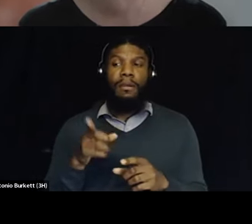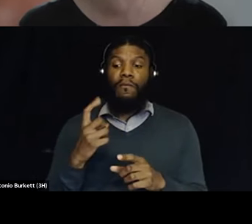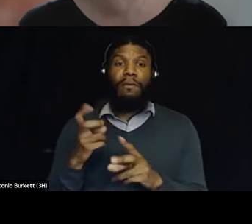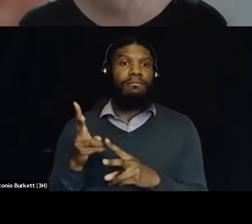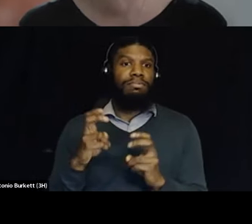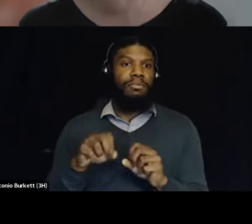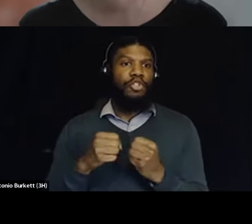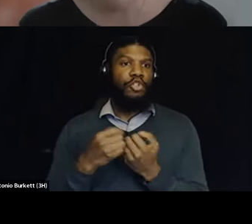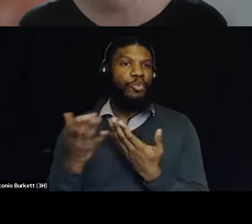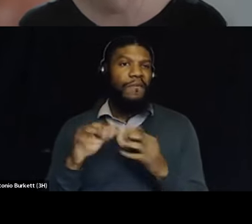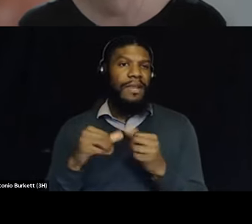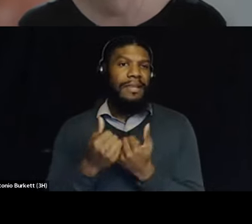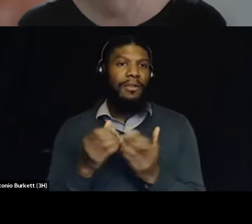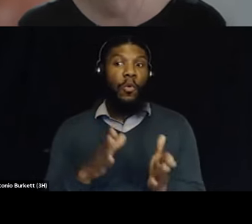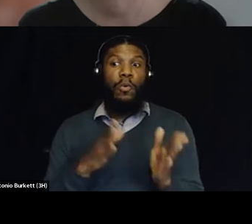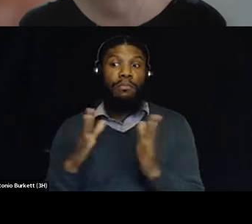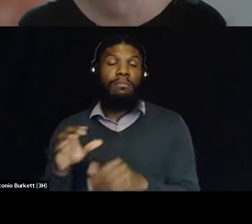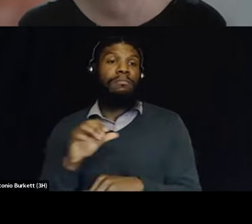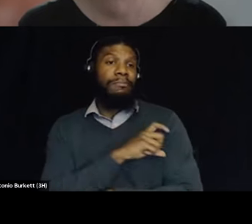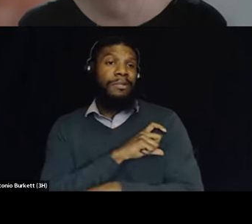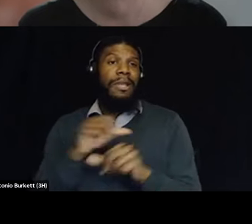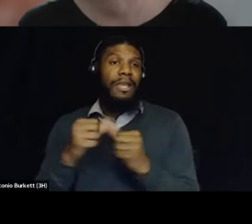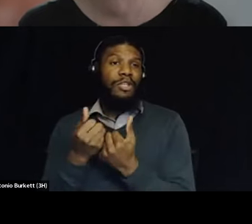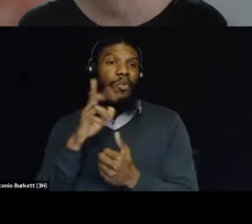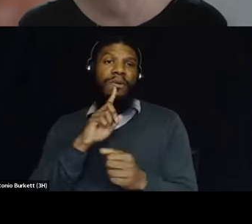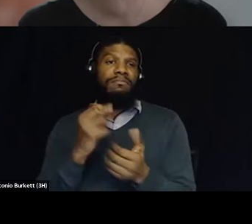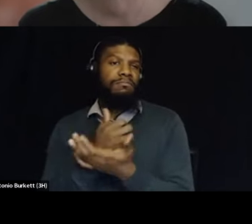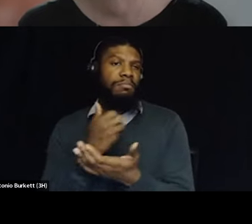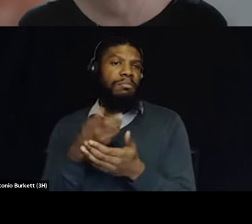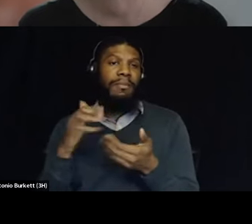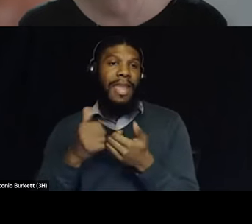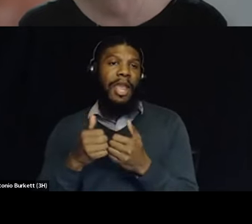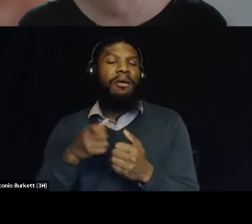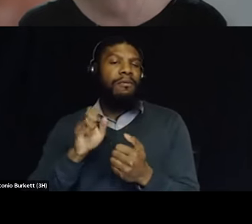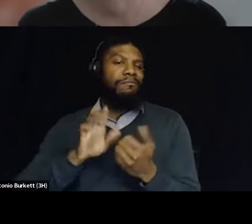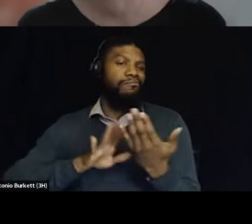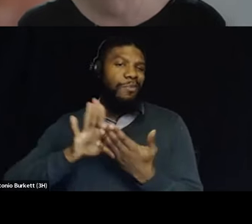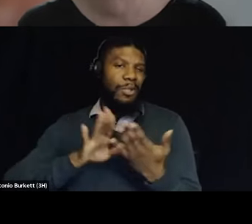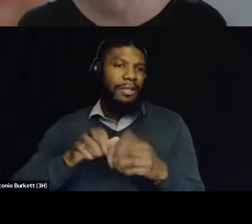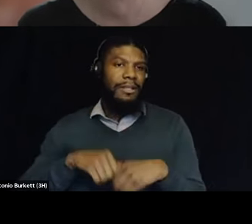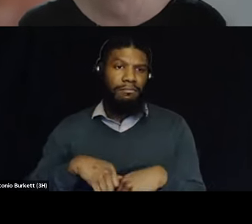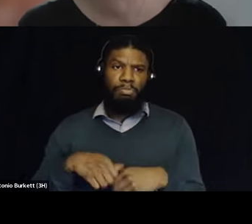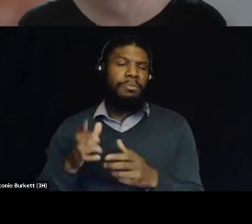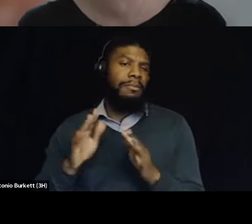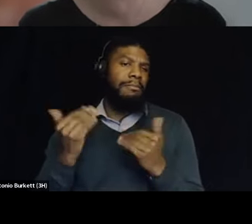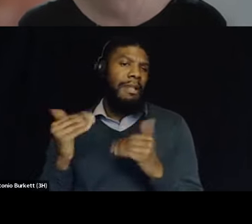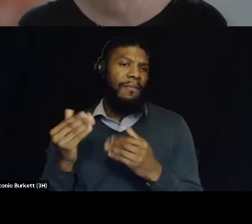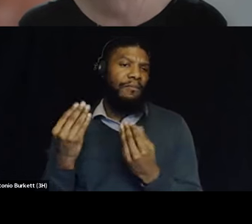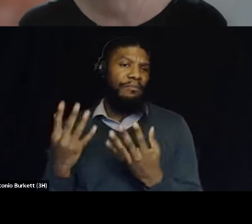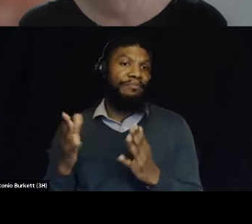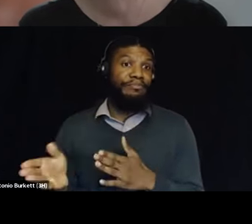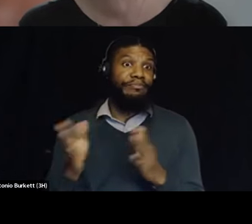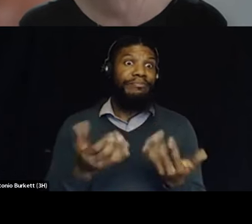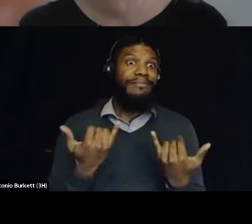or that that policing agency would conduct by being physically there but now they have cameras on every corner now they have